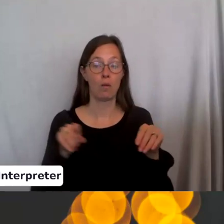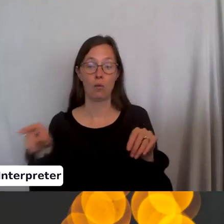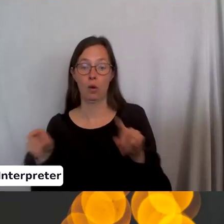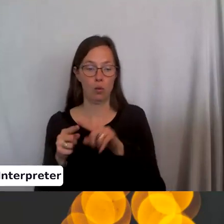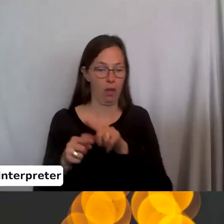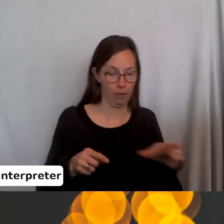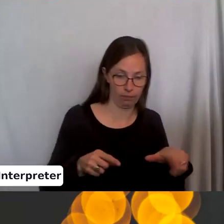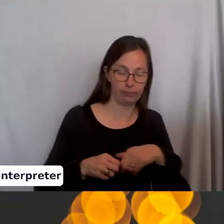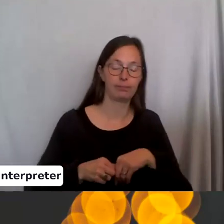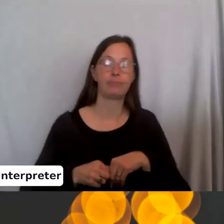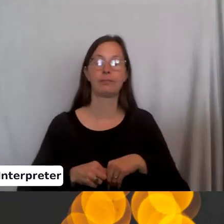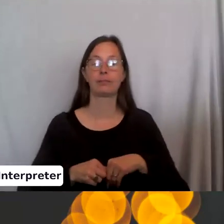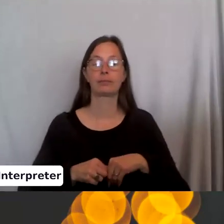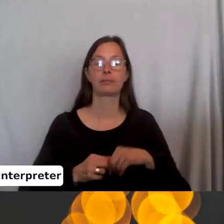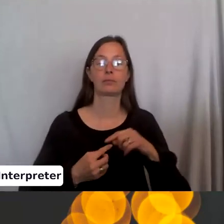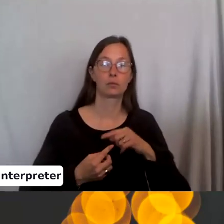going to the yarn around.